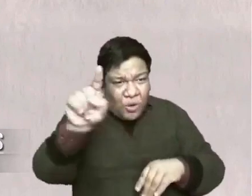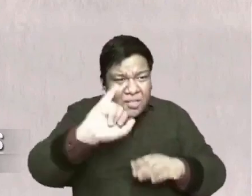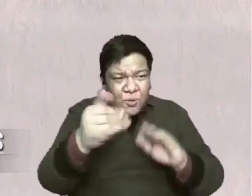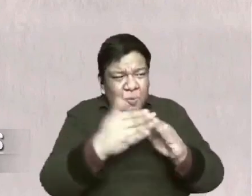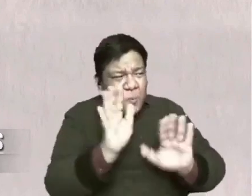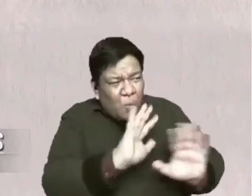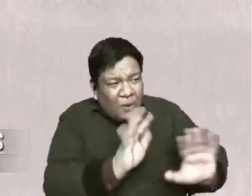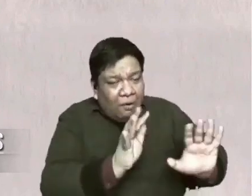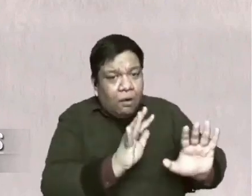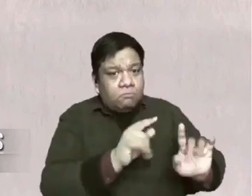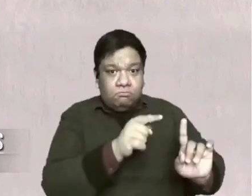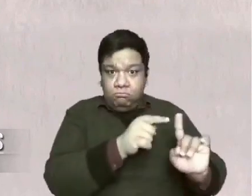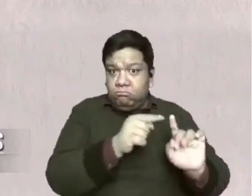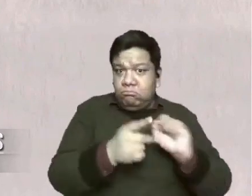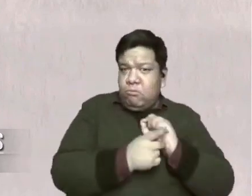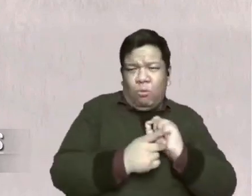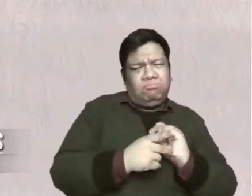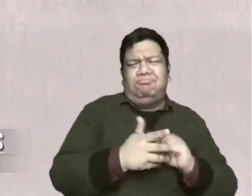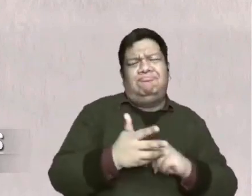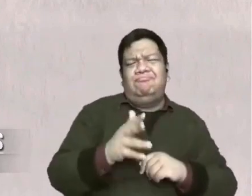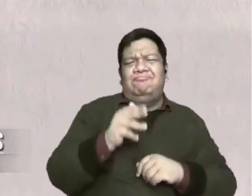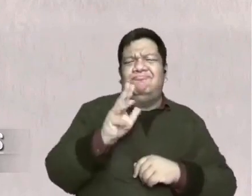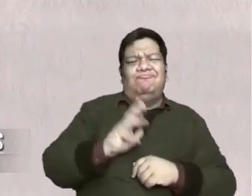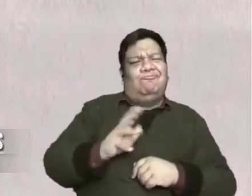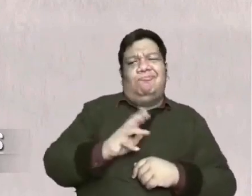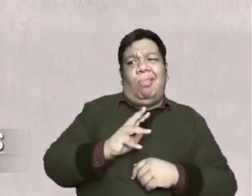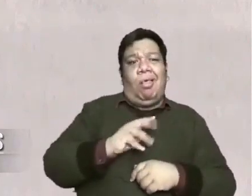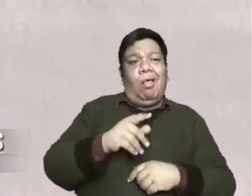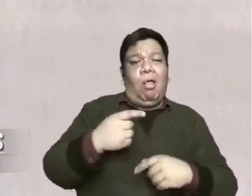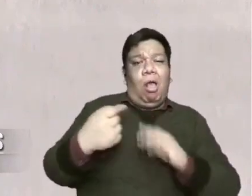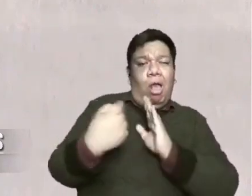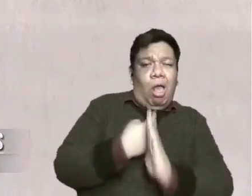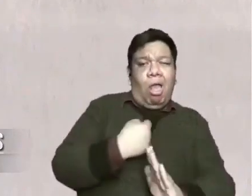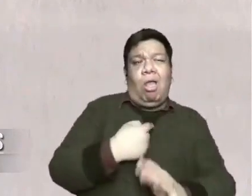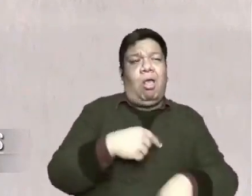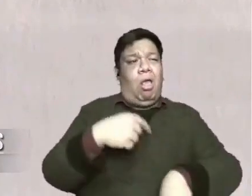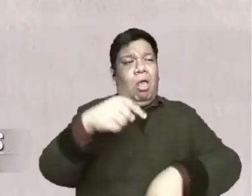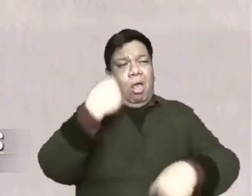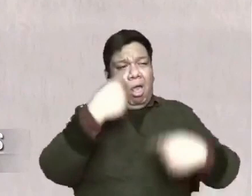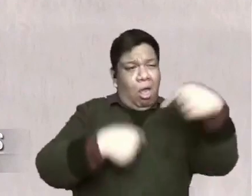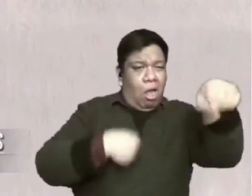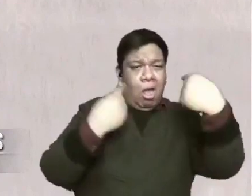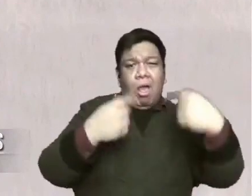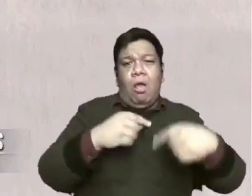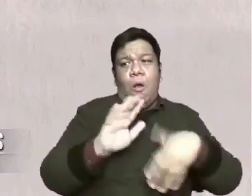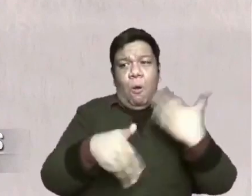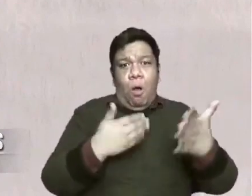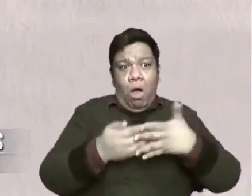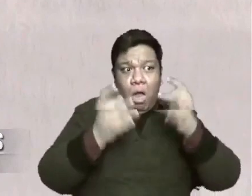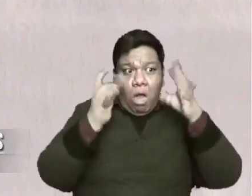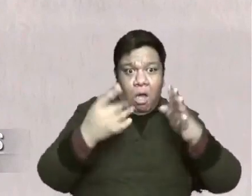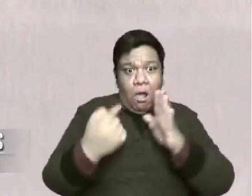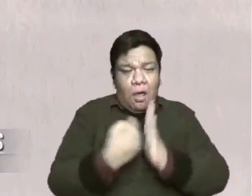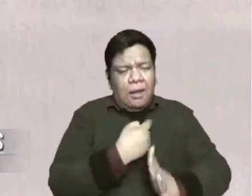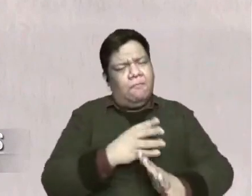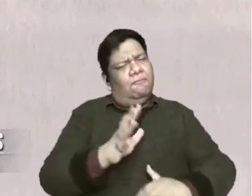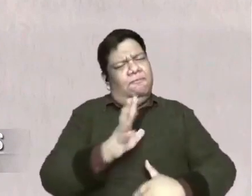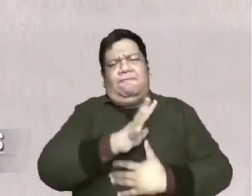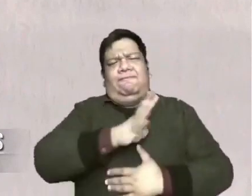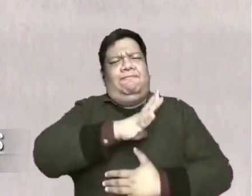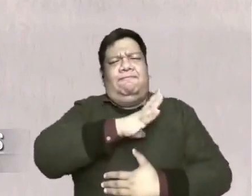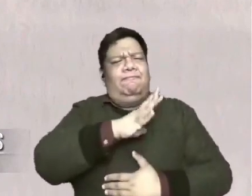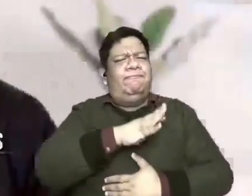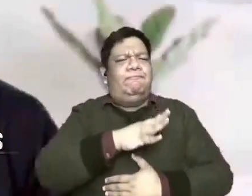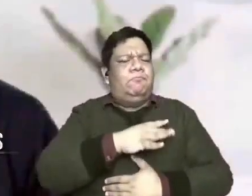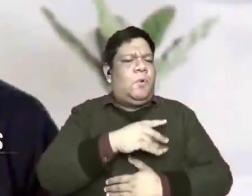you know it really didn't matter to him. Persecution insult and all kinds of threats were nothing